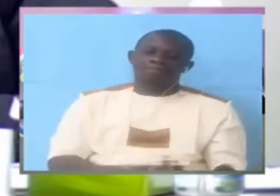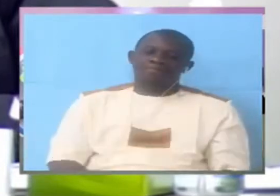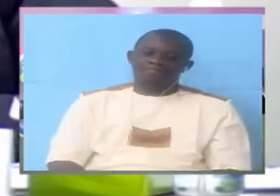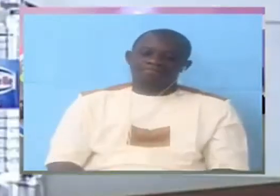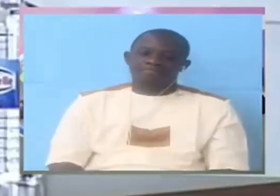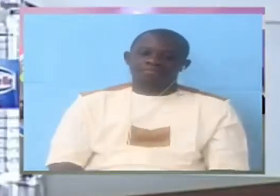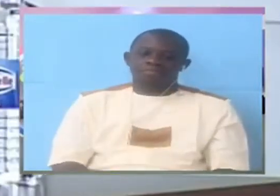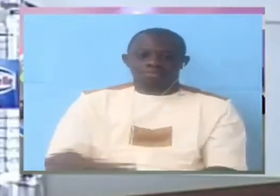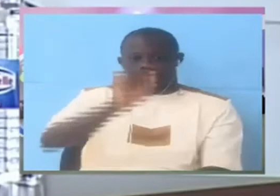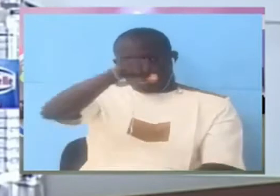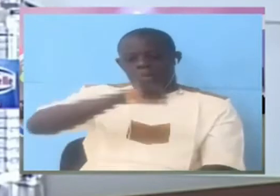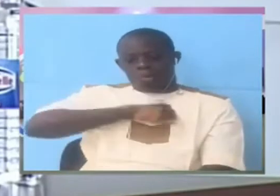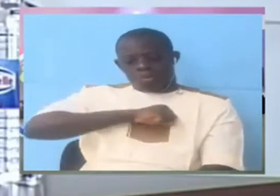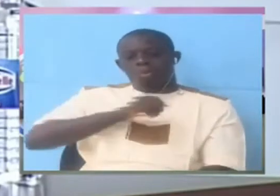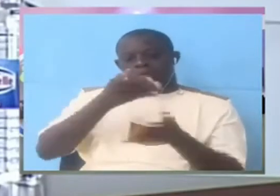that's your view.